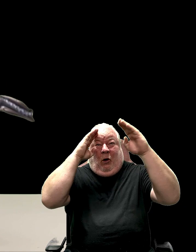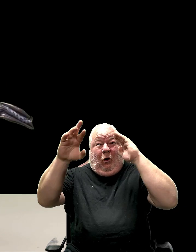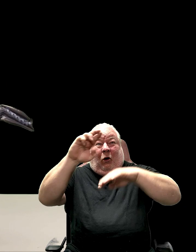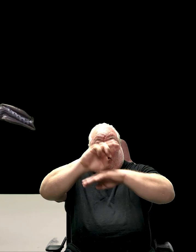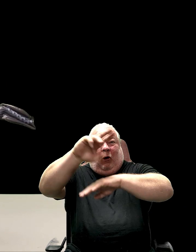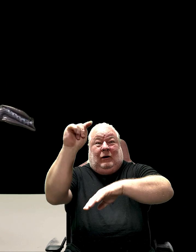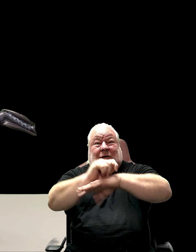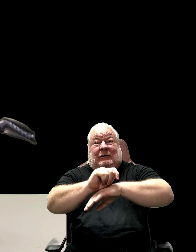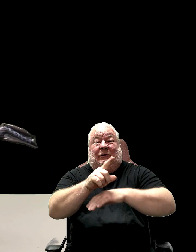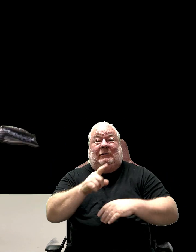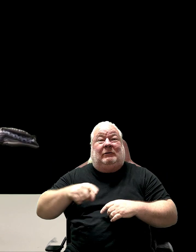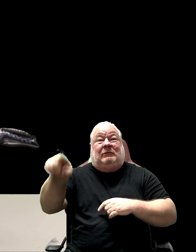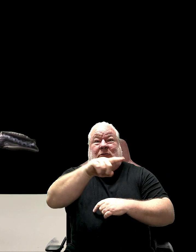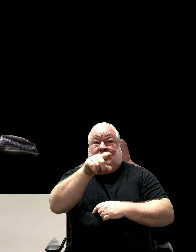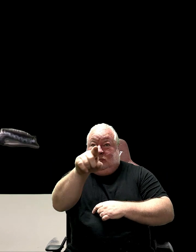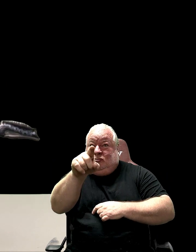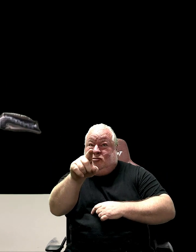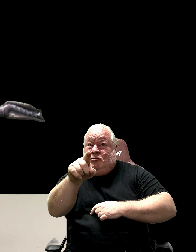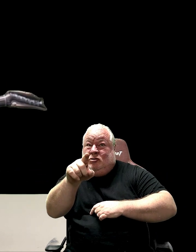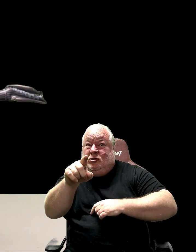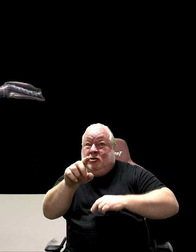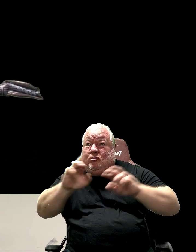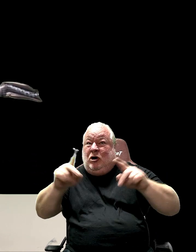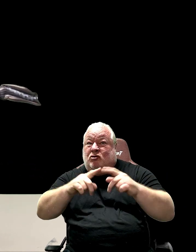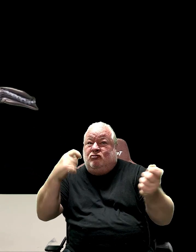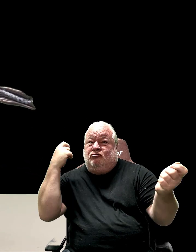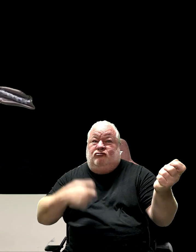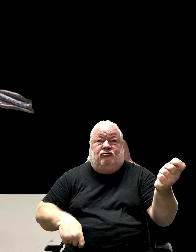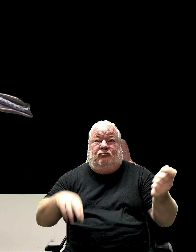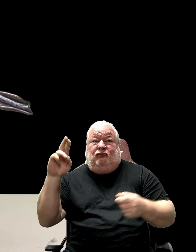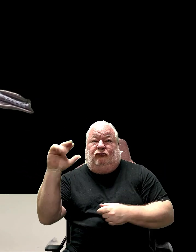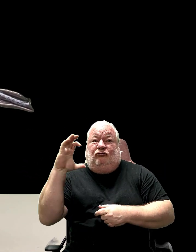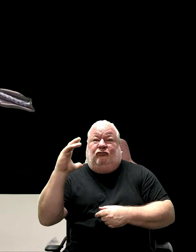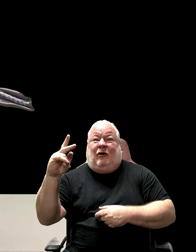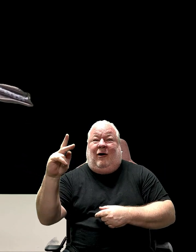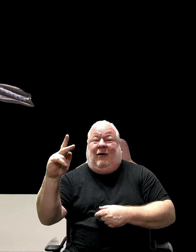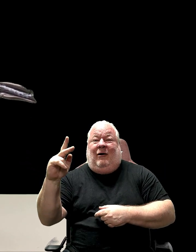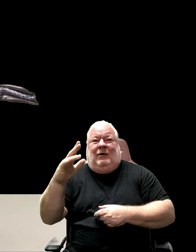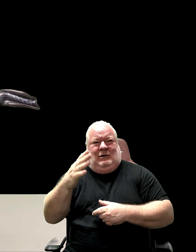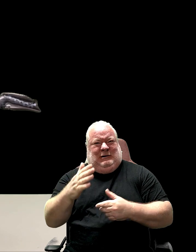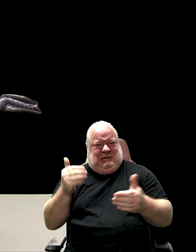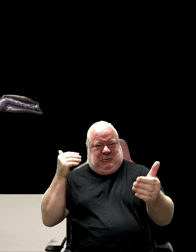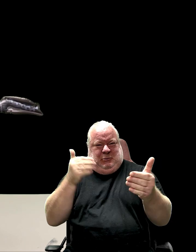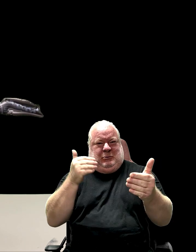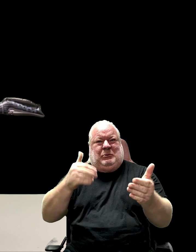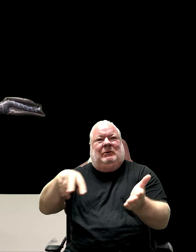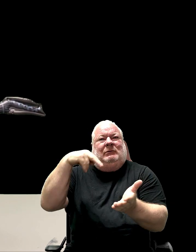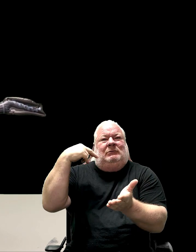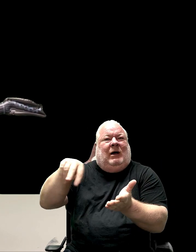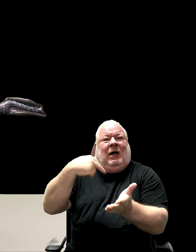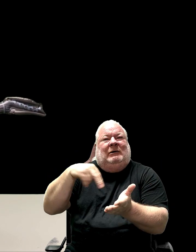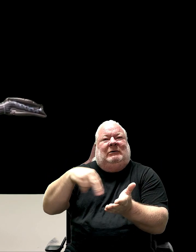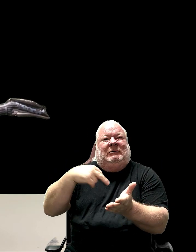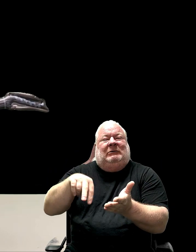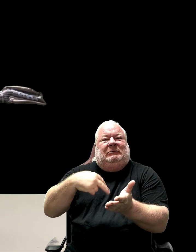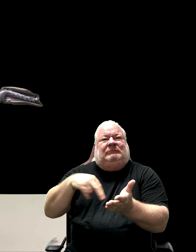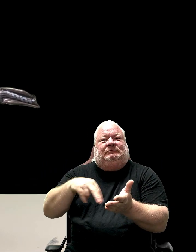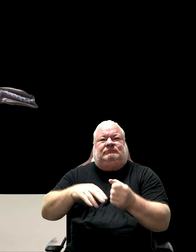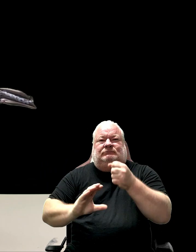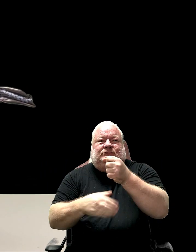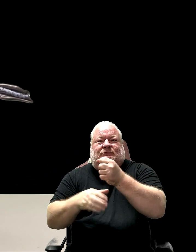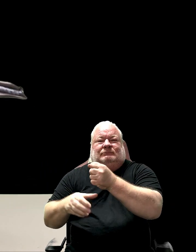Hello, RT! Are you ready to rock? We're almost to our dance.